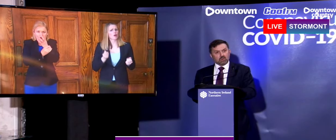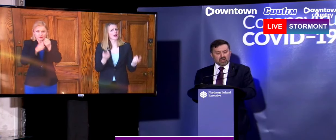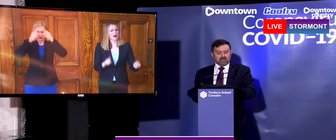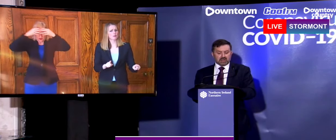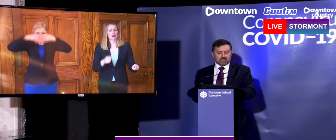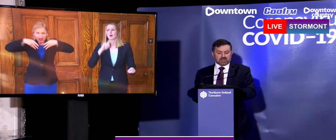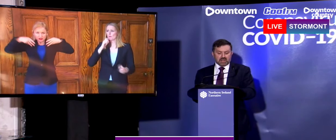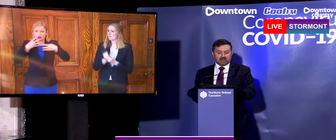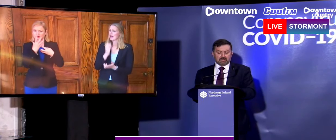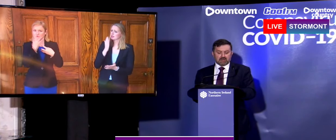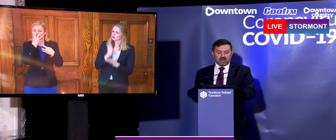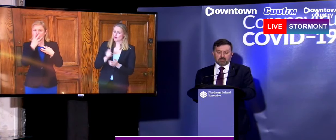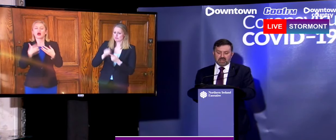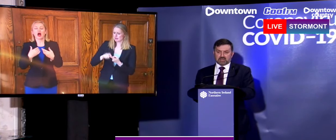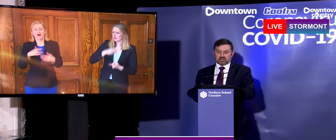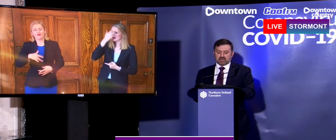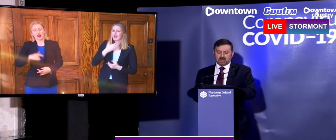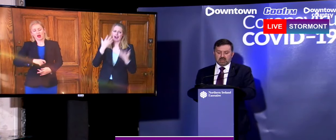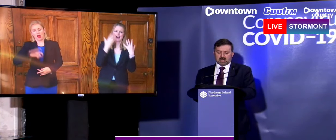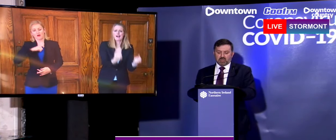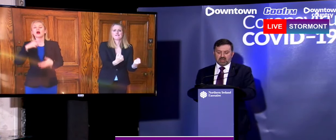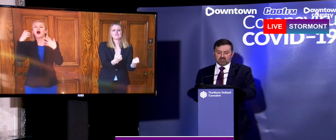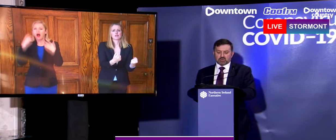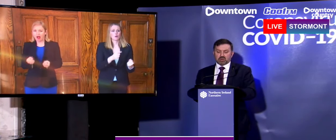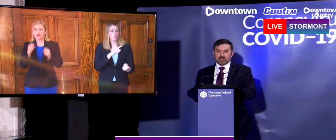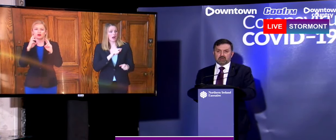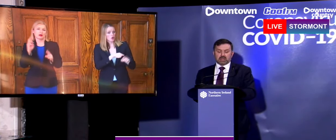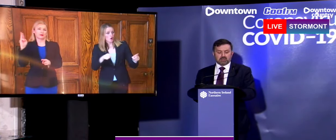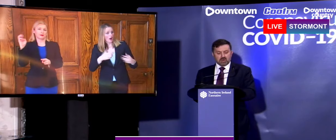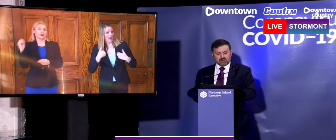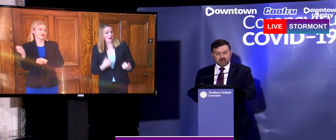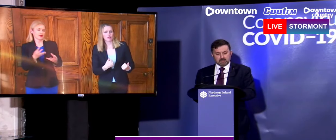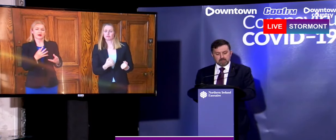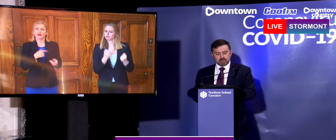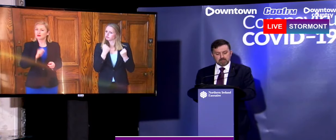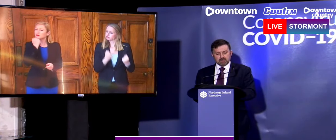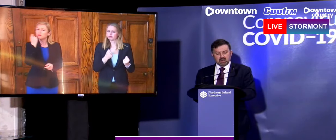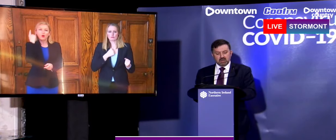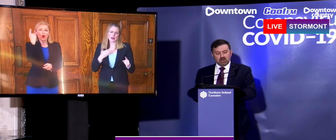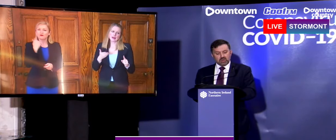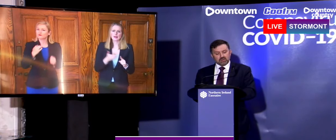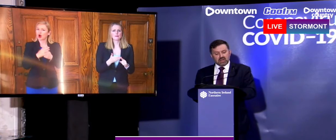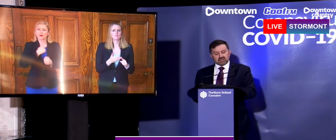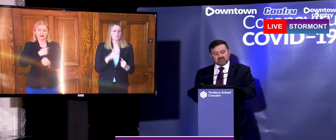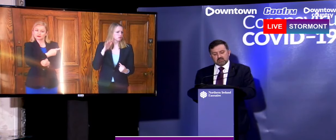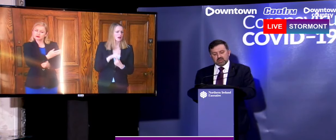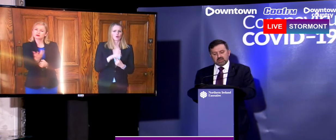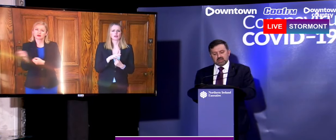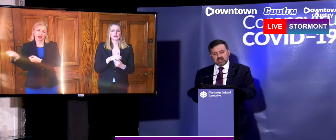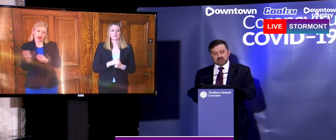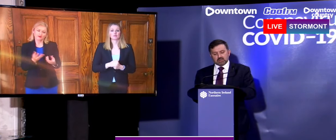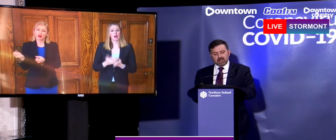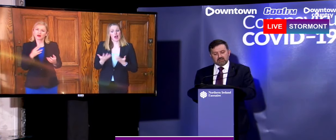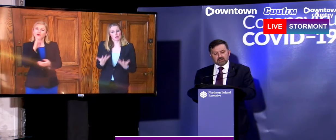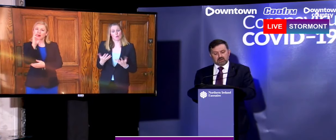The well-being of our staff and patients is my utmost priority right now. We do have sufficient